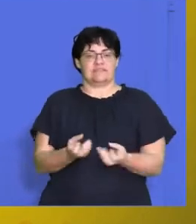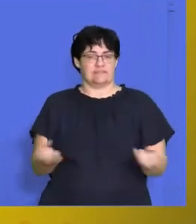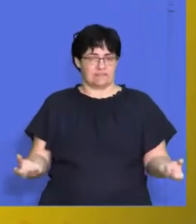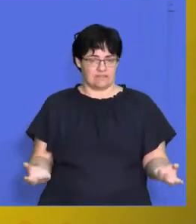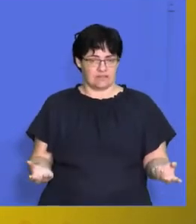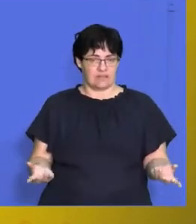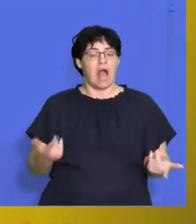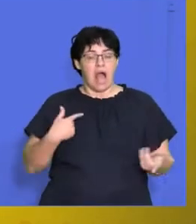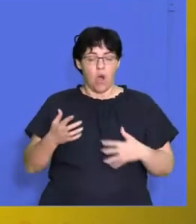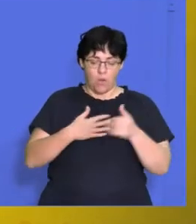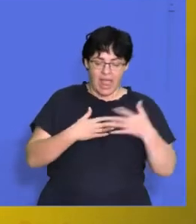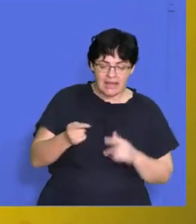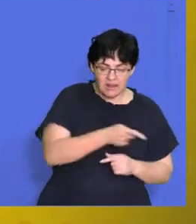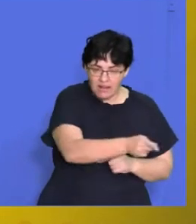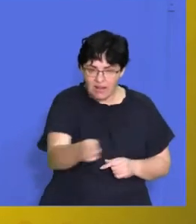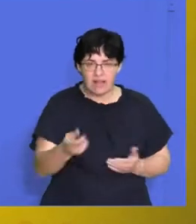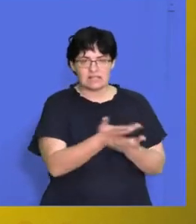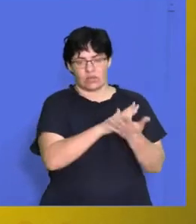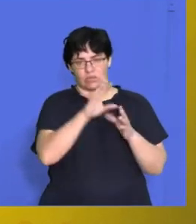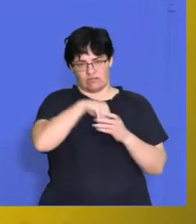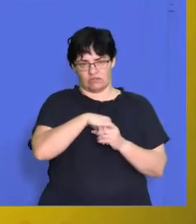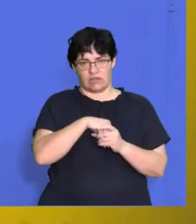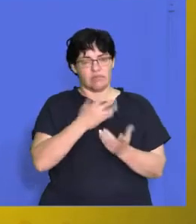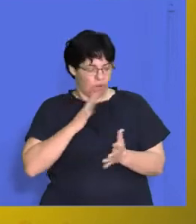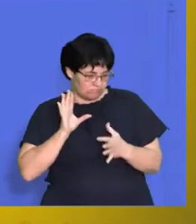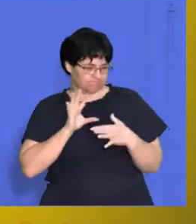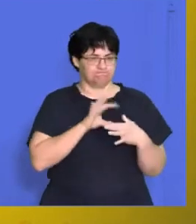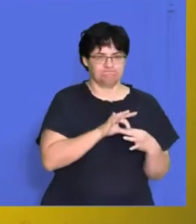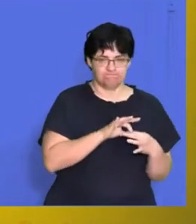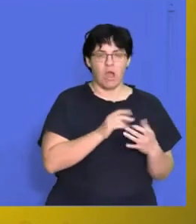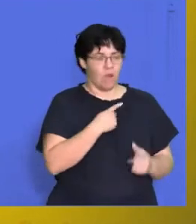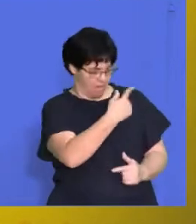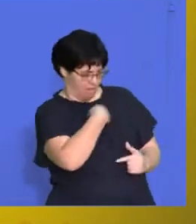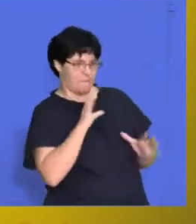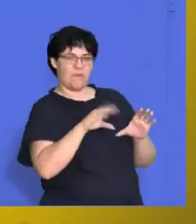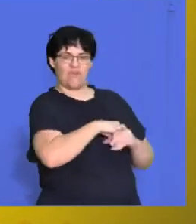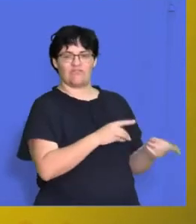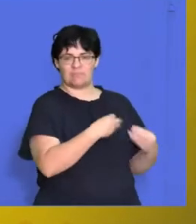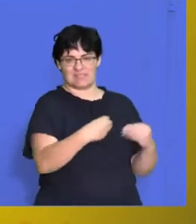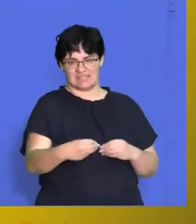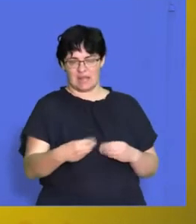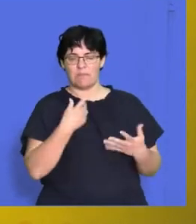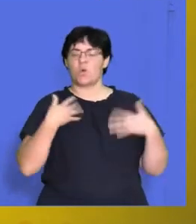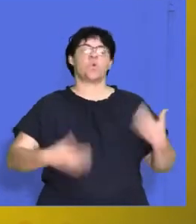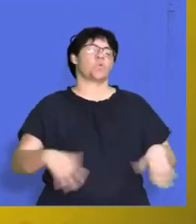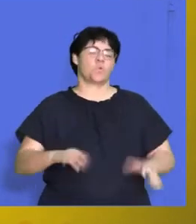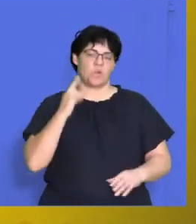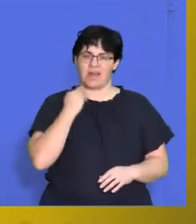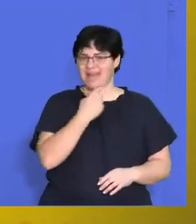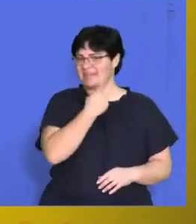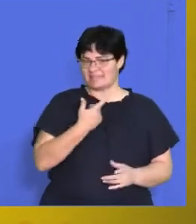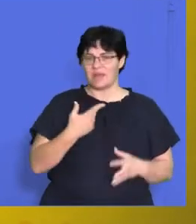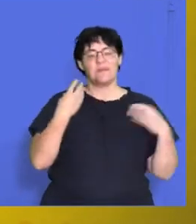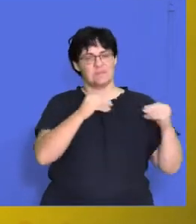how we treat our stakeholders they're going to want to be associated with us which is going to be an awesome way to make sure that the